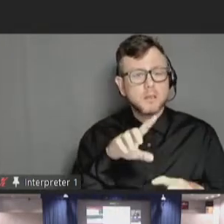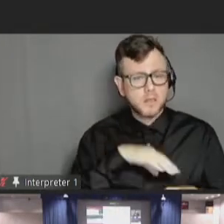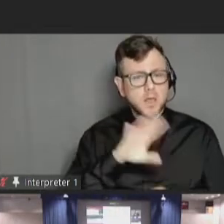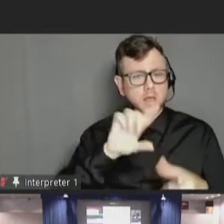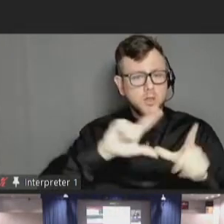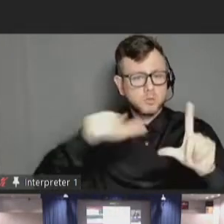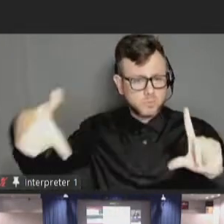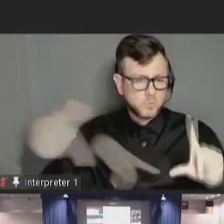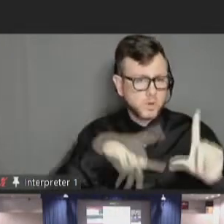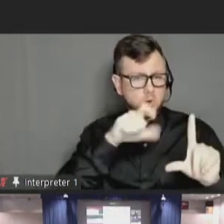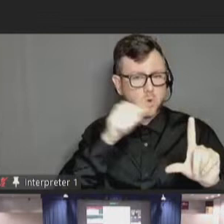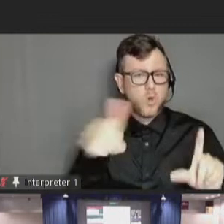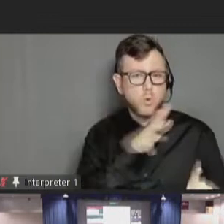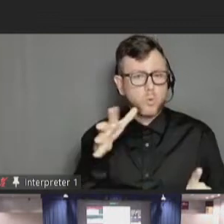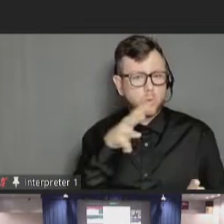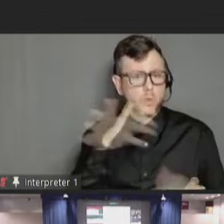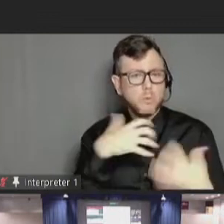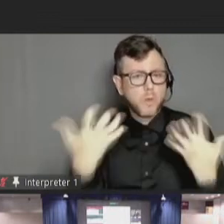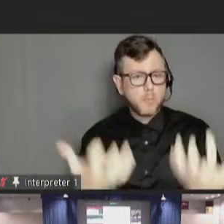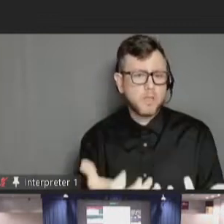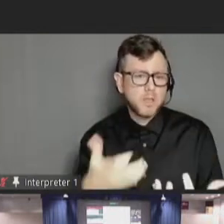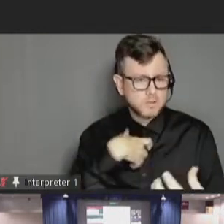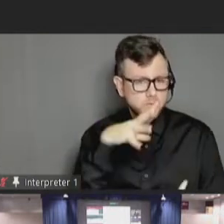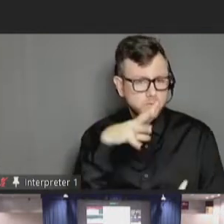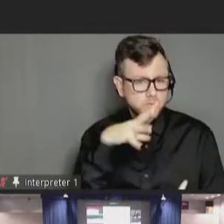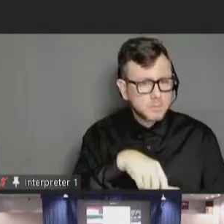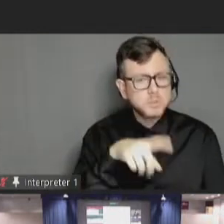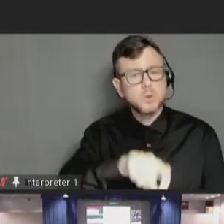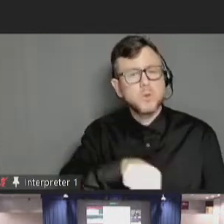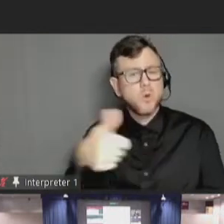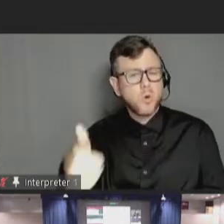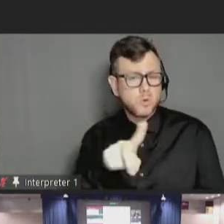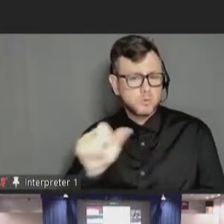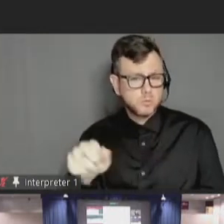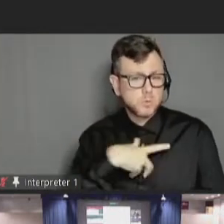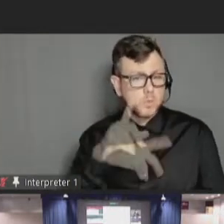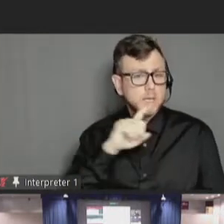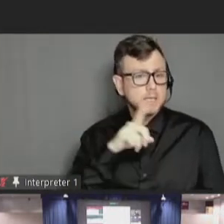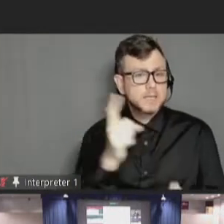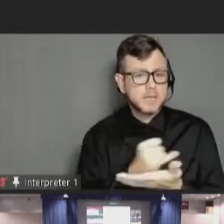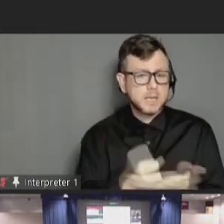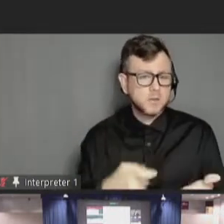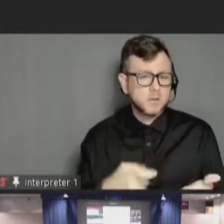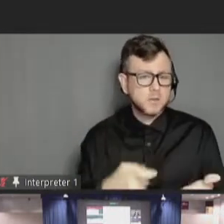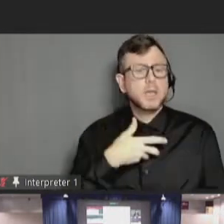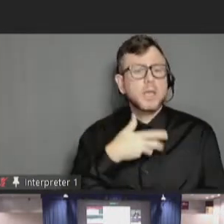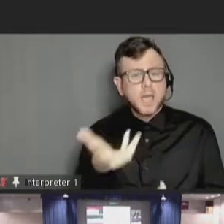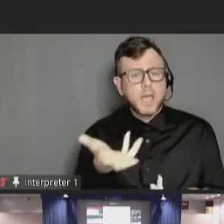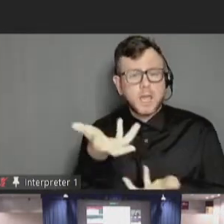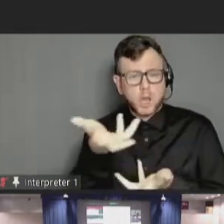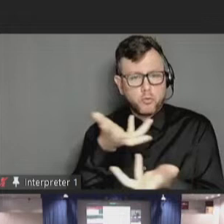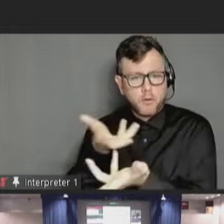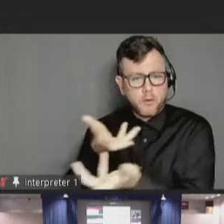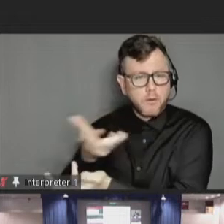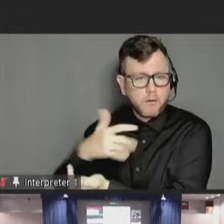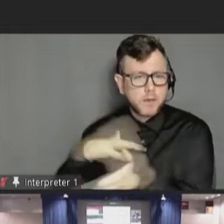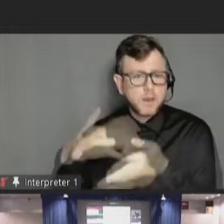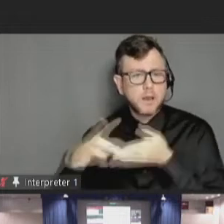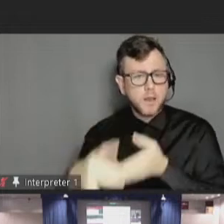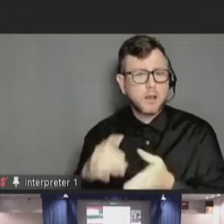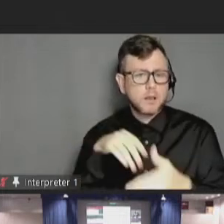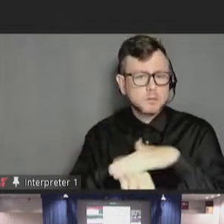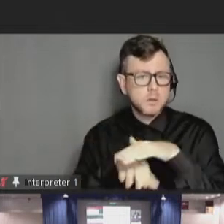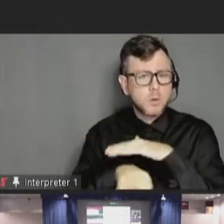We designed this interactive guide to accessible vaccine clinics. Our guide can be found on our website and is also available in Spanish.